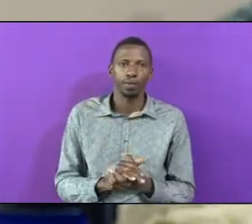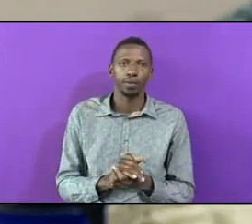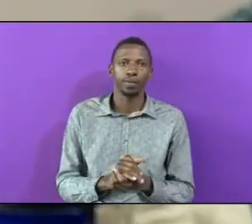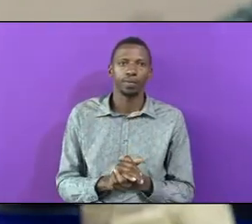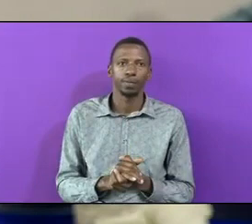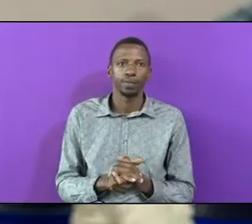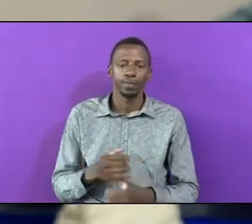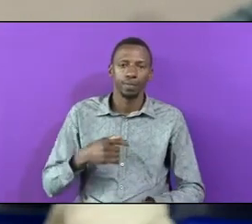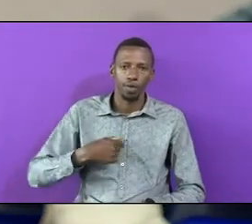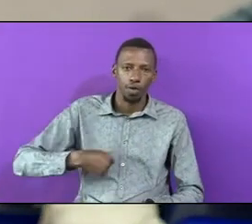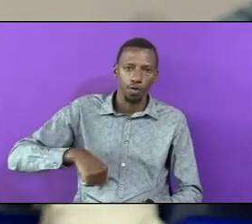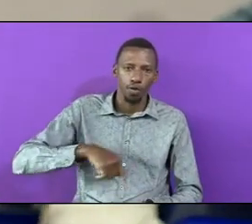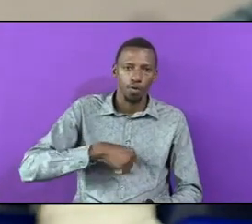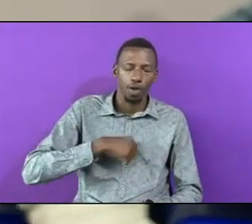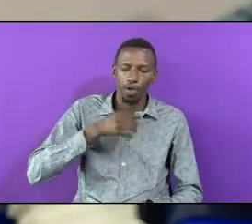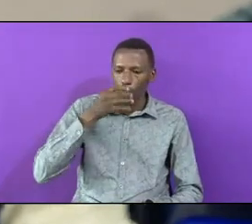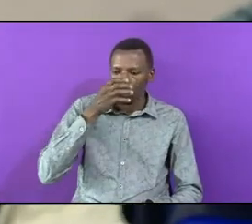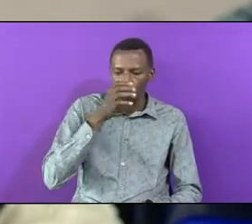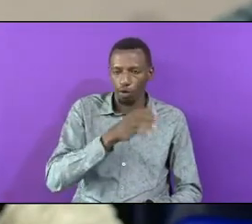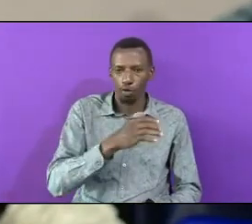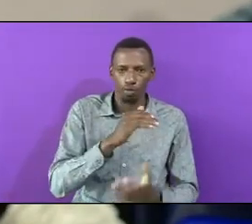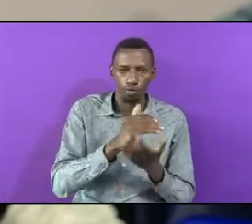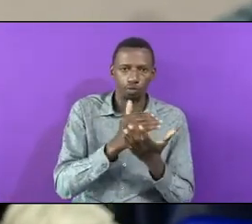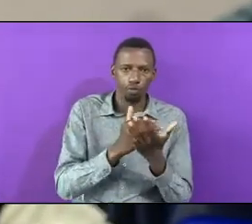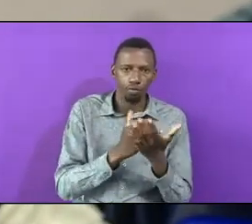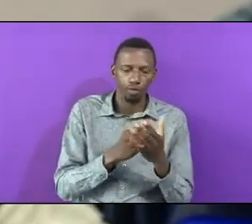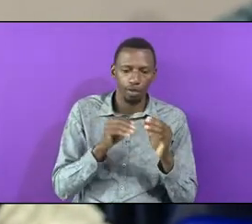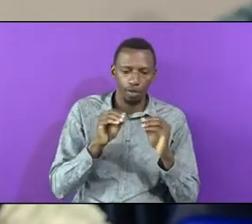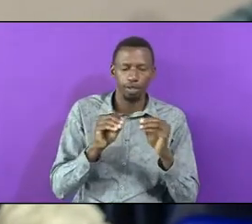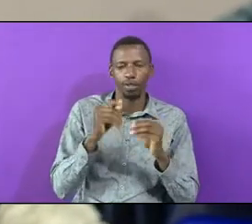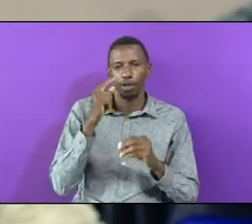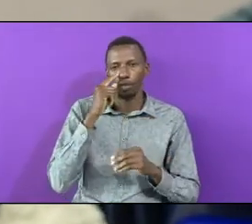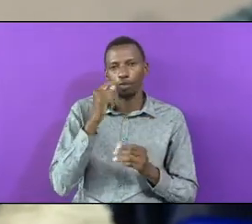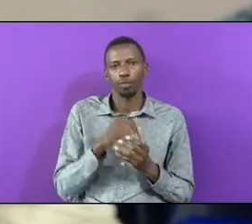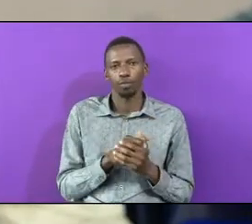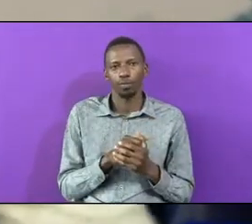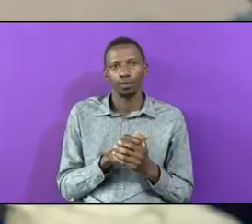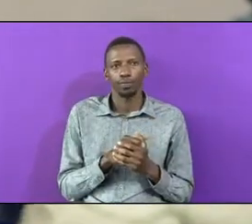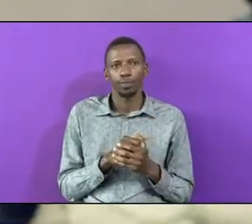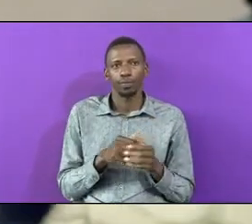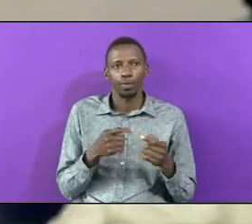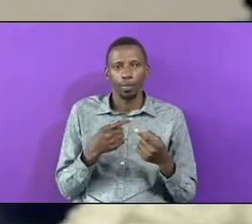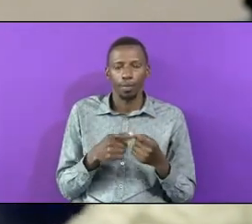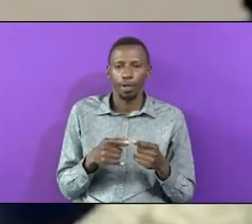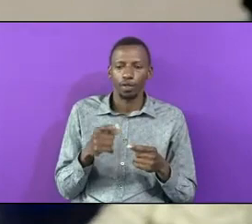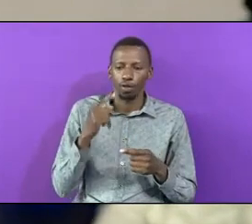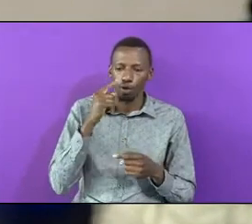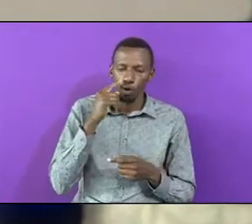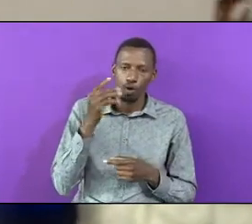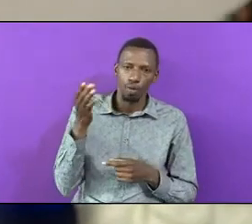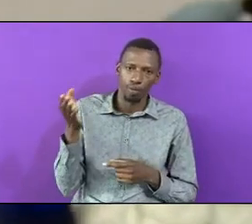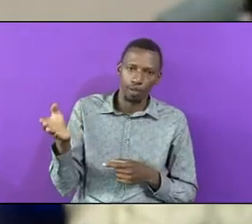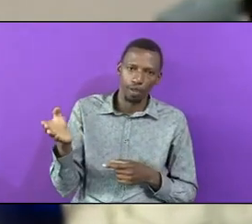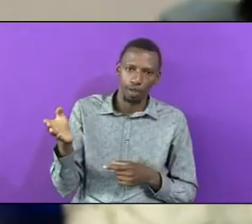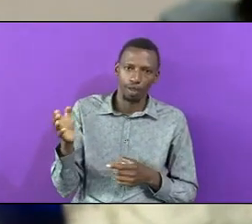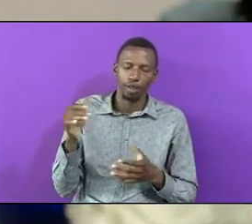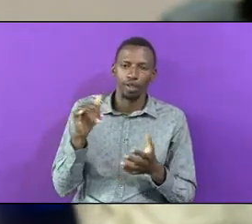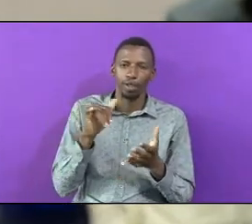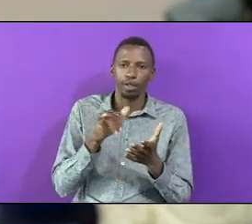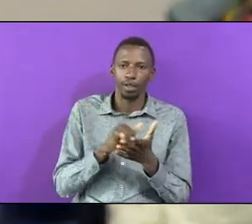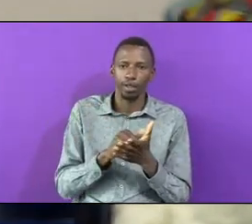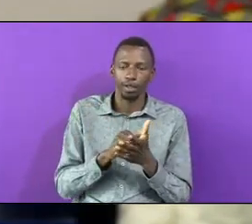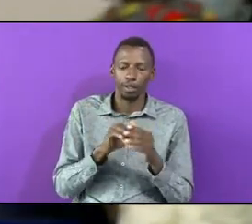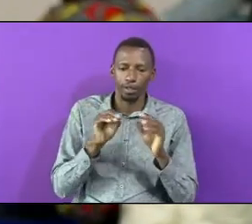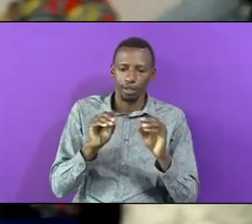So We Have Ignored The Schedule Of Teaching At Home Yet It Is At Home That The Teaching The